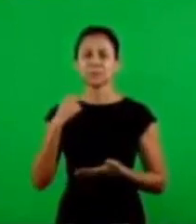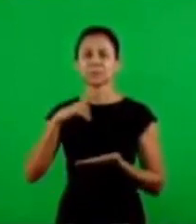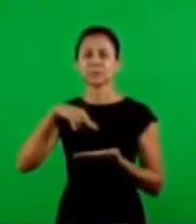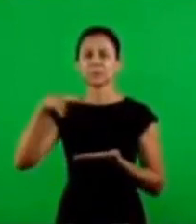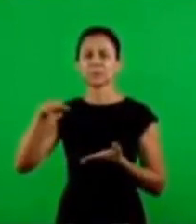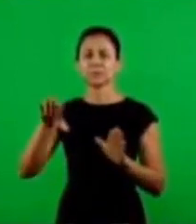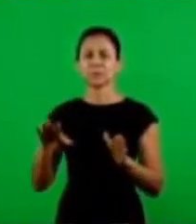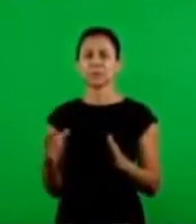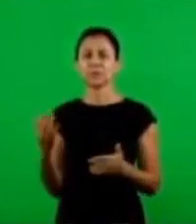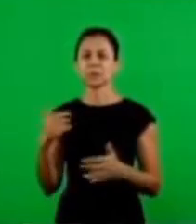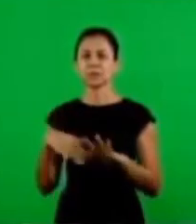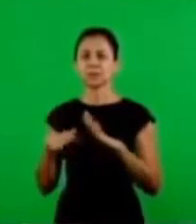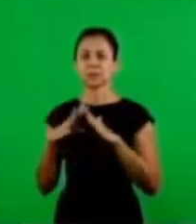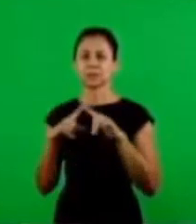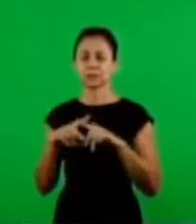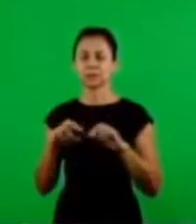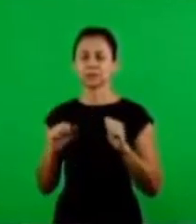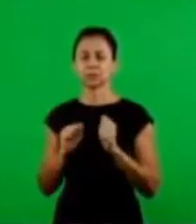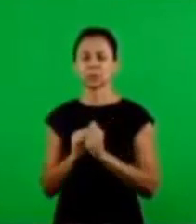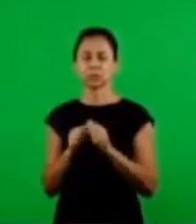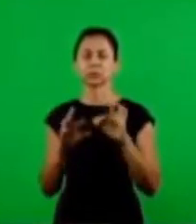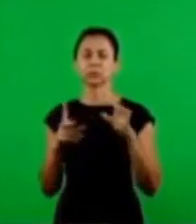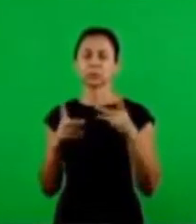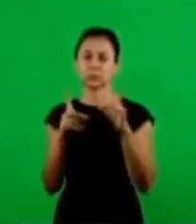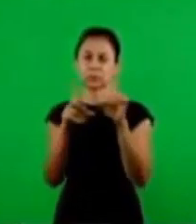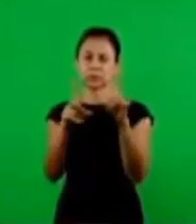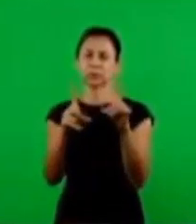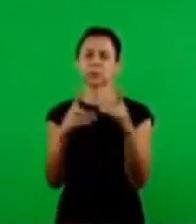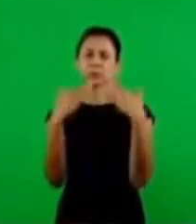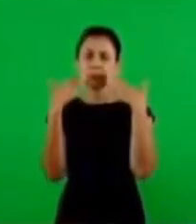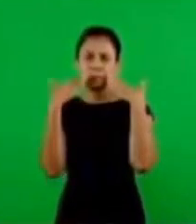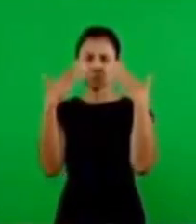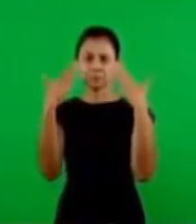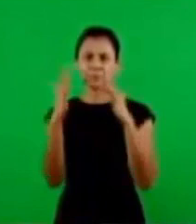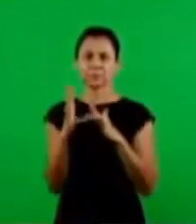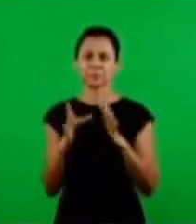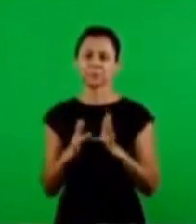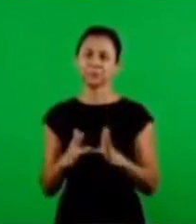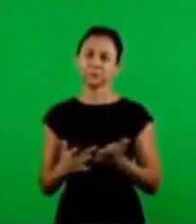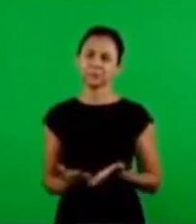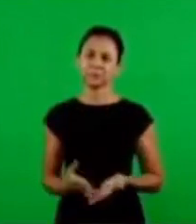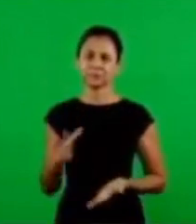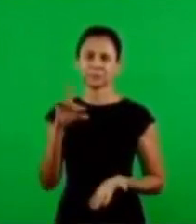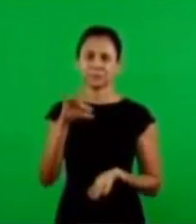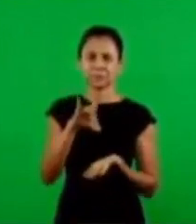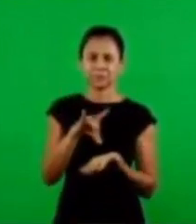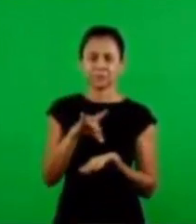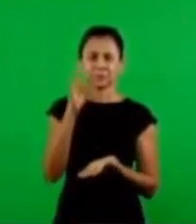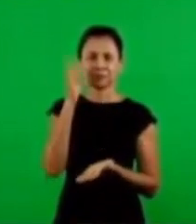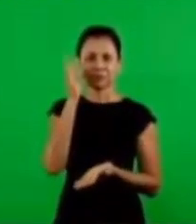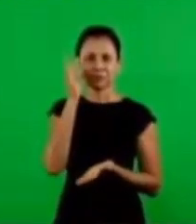he's being seen in this church with the disciples there. in the presentation of the Lord Jesus.